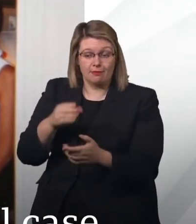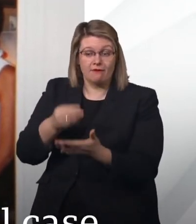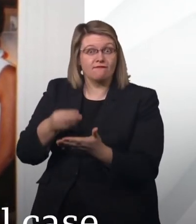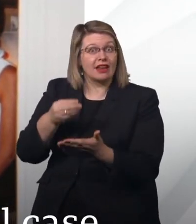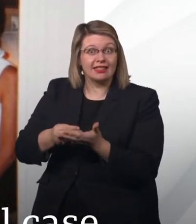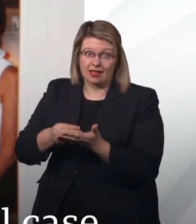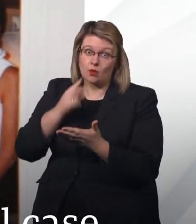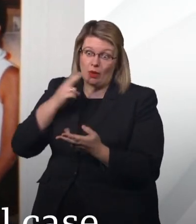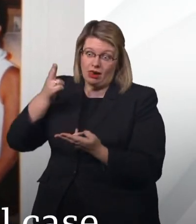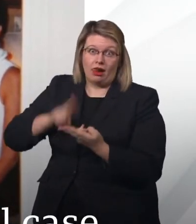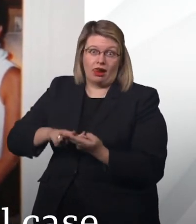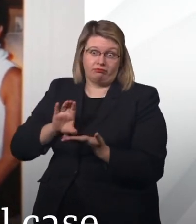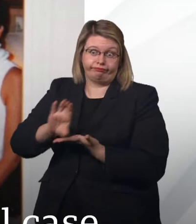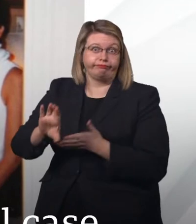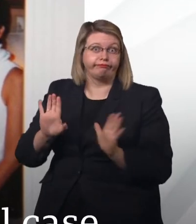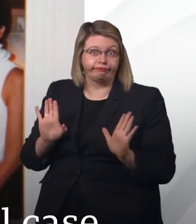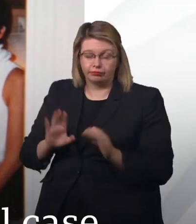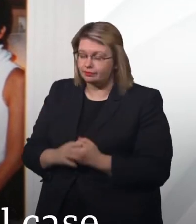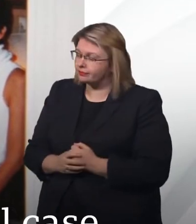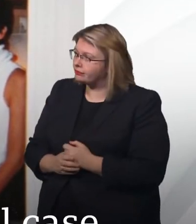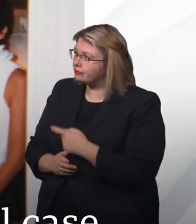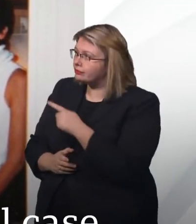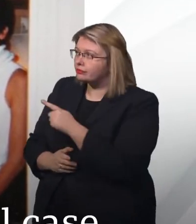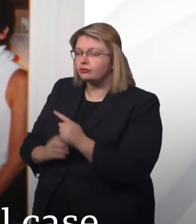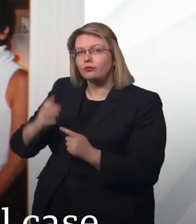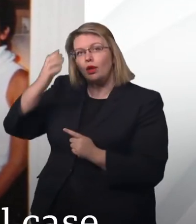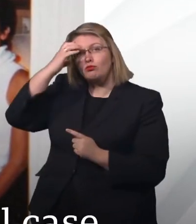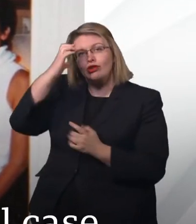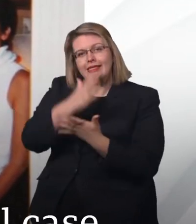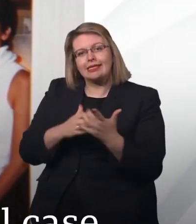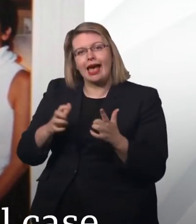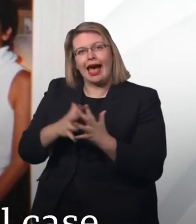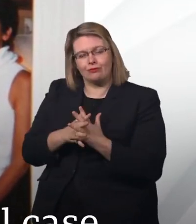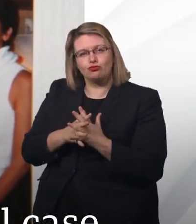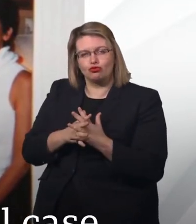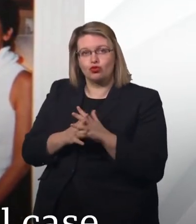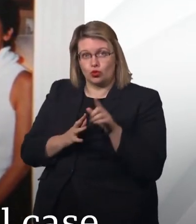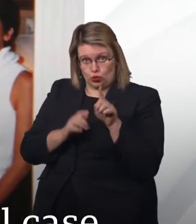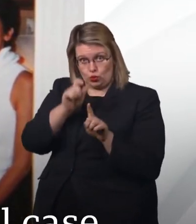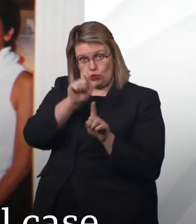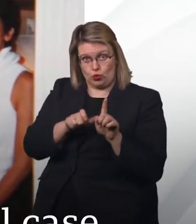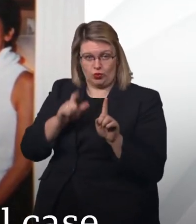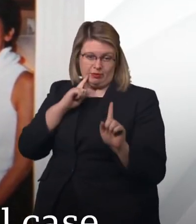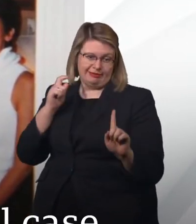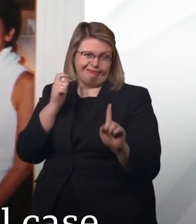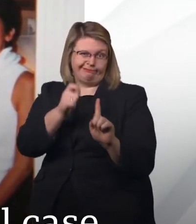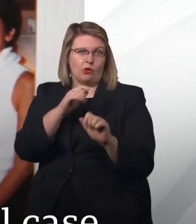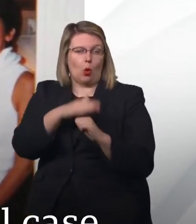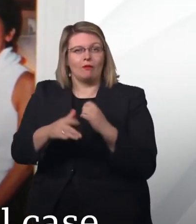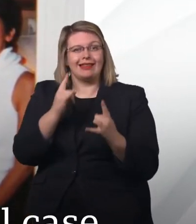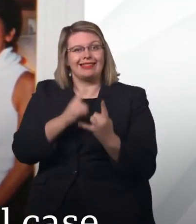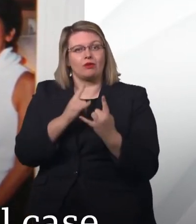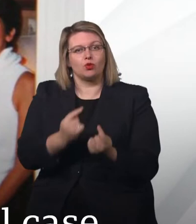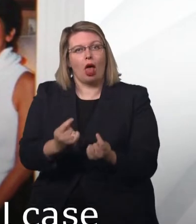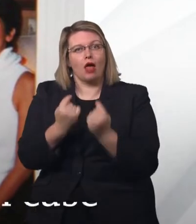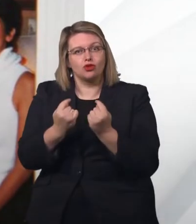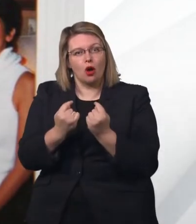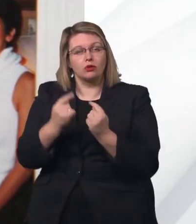a civil case against Prince Andrew for sexual assault, says she wants to show that the rich and powerful aren't above the law.